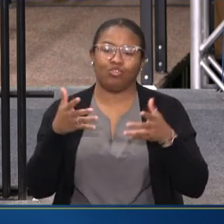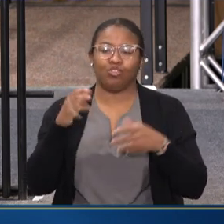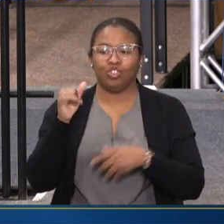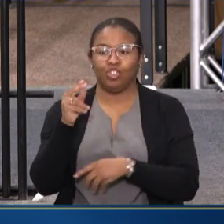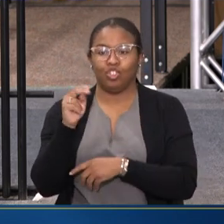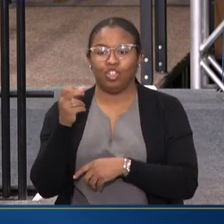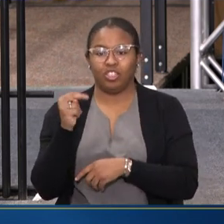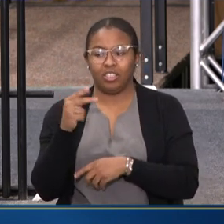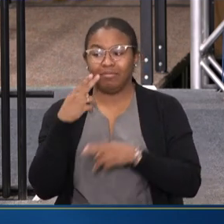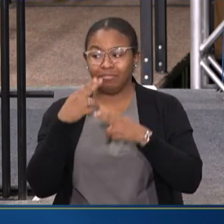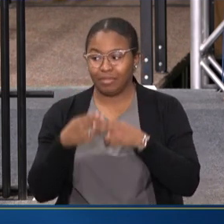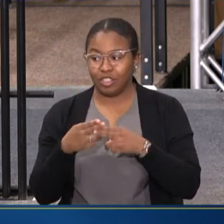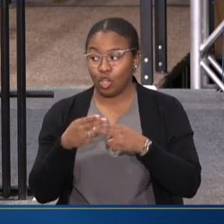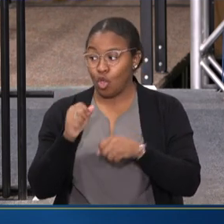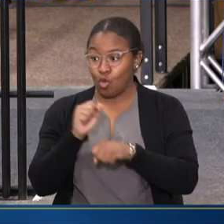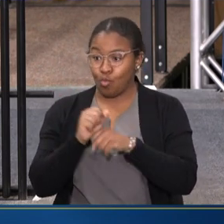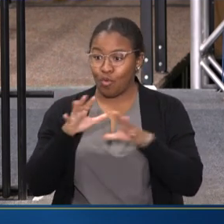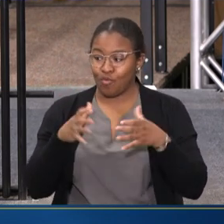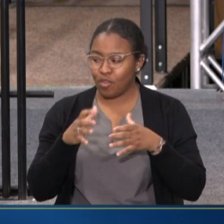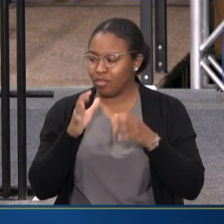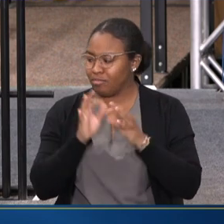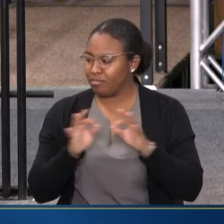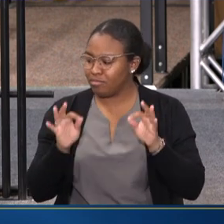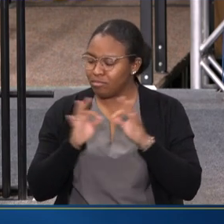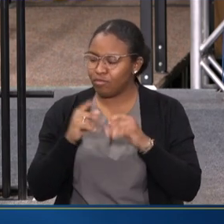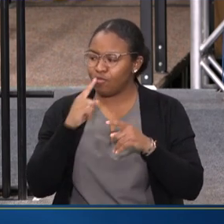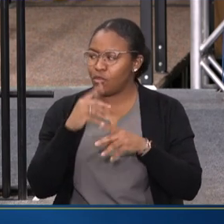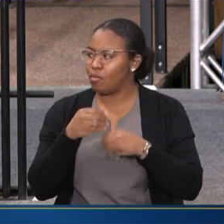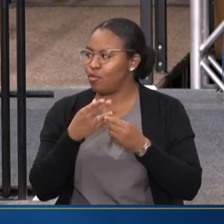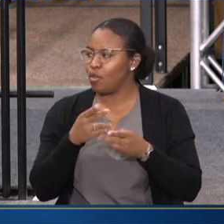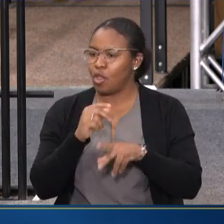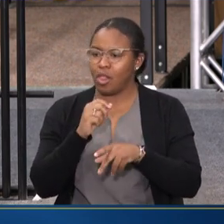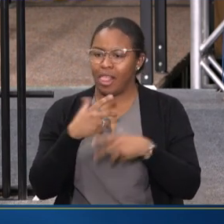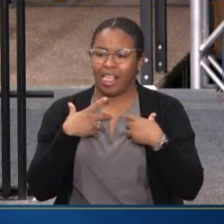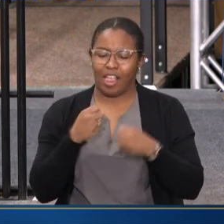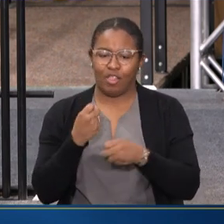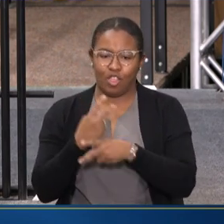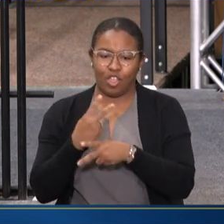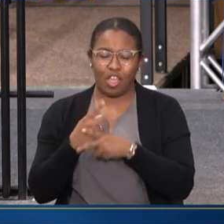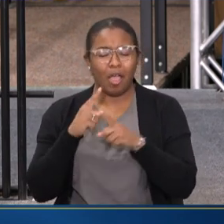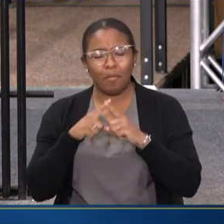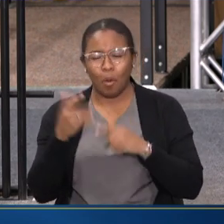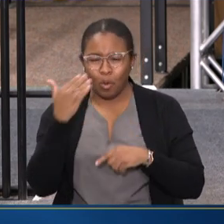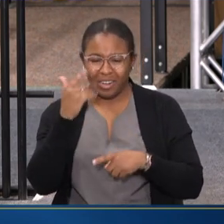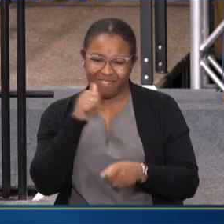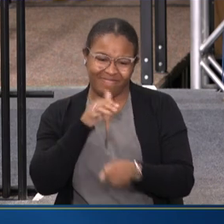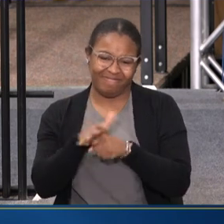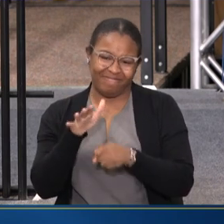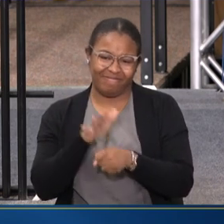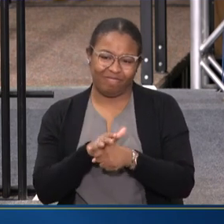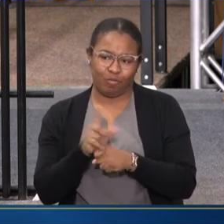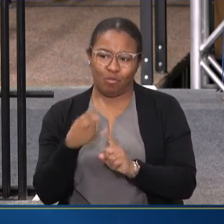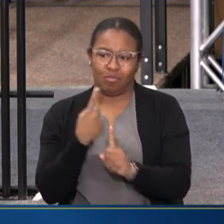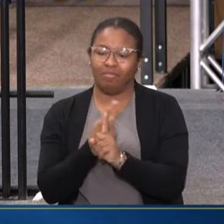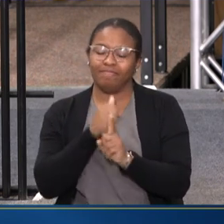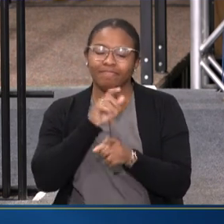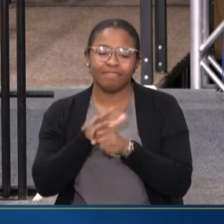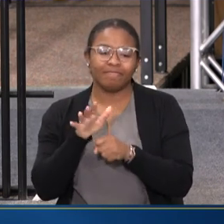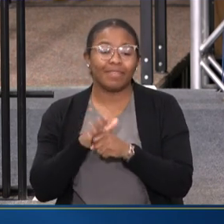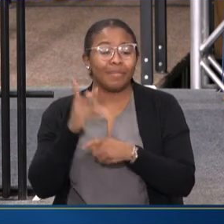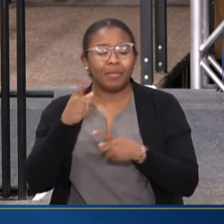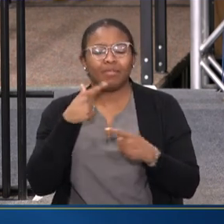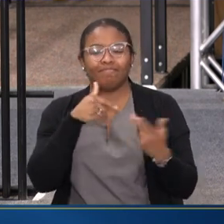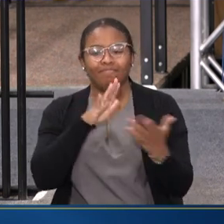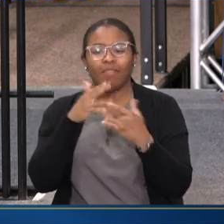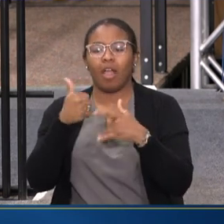FUNDAMENTAL AND NECESSARY TO PROVIDING BEHAVIORAL HEALTH CARE, BUT WE ALSO KNOW THAT IT'S OFTEN NOT ENOUGH. PEOPLE FACE OTHER